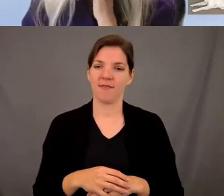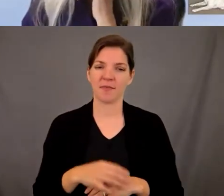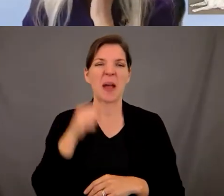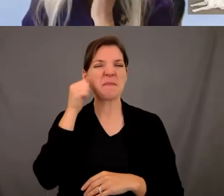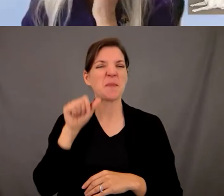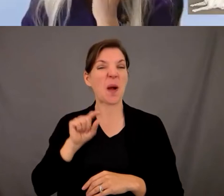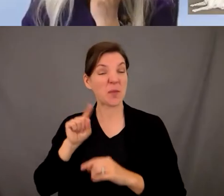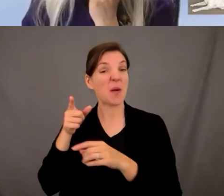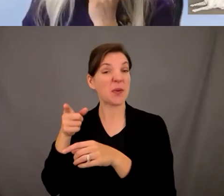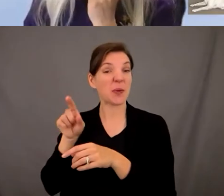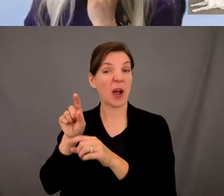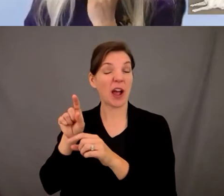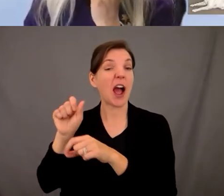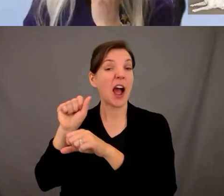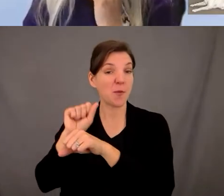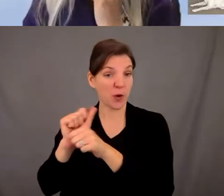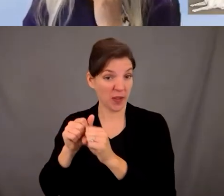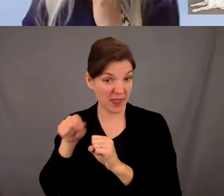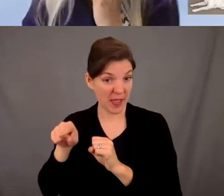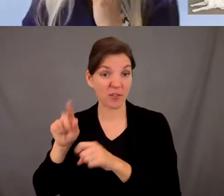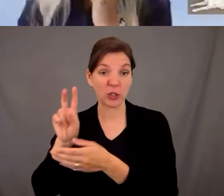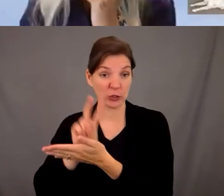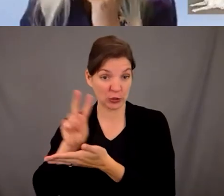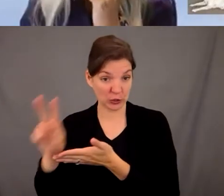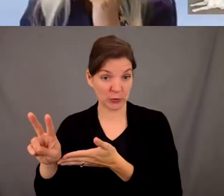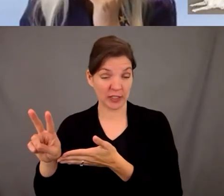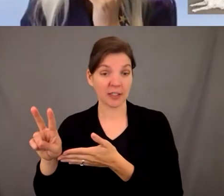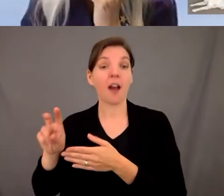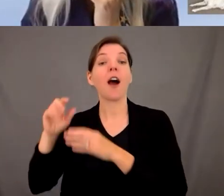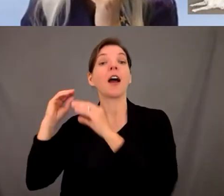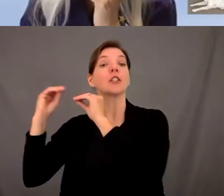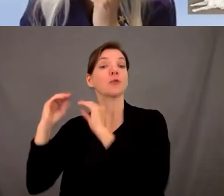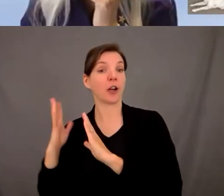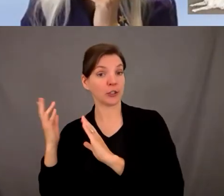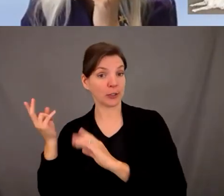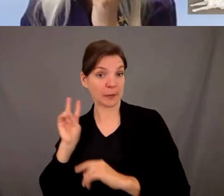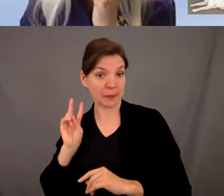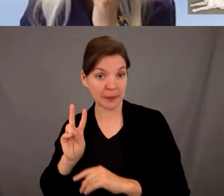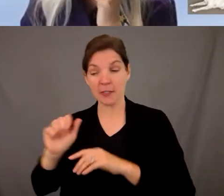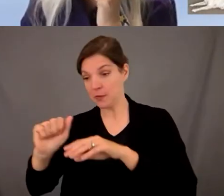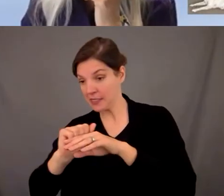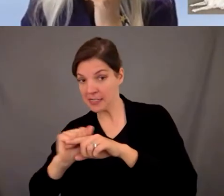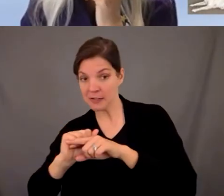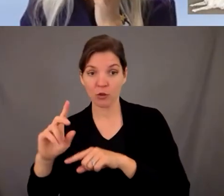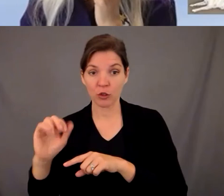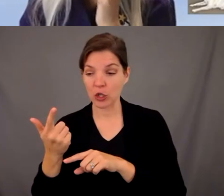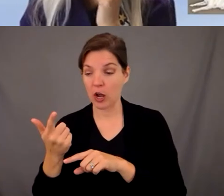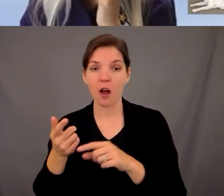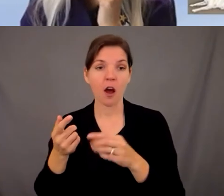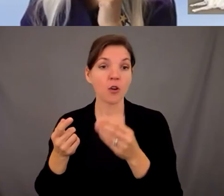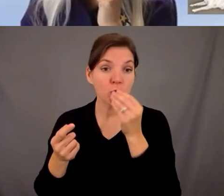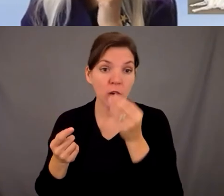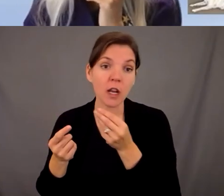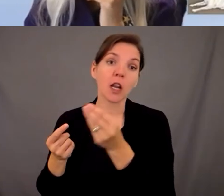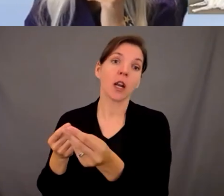worked with him for two weeks um with an instructor in oregon and the guide dogs campus i literally have to treat him like all this all the